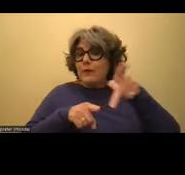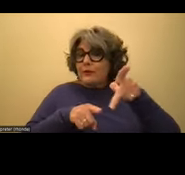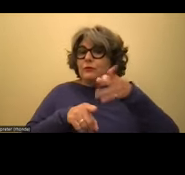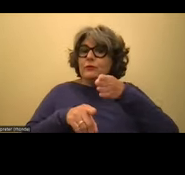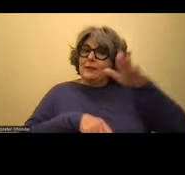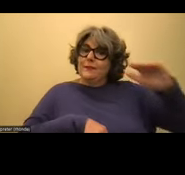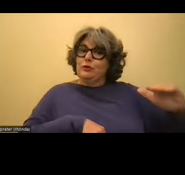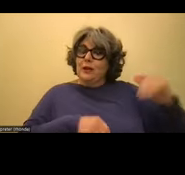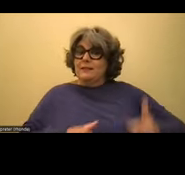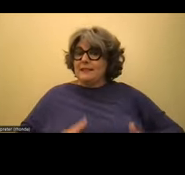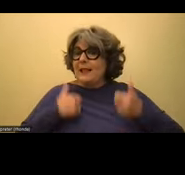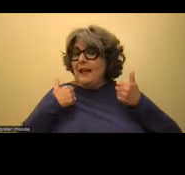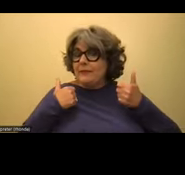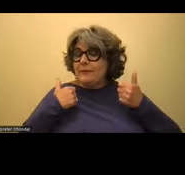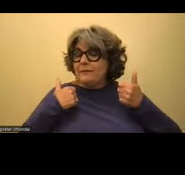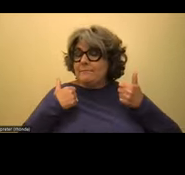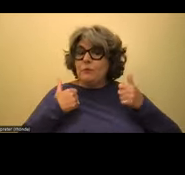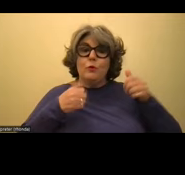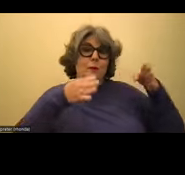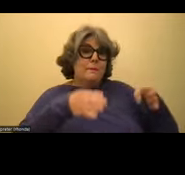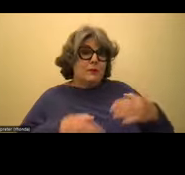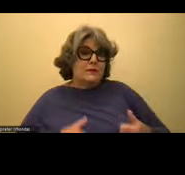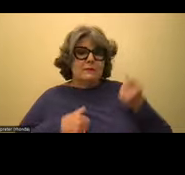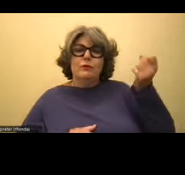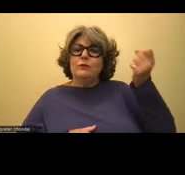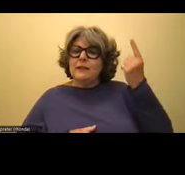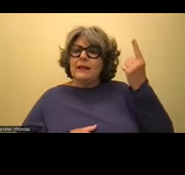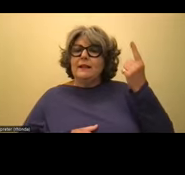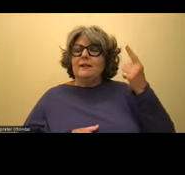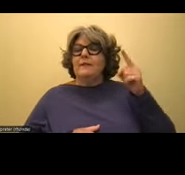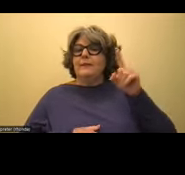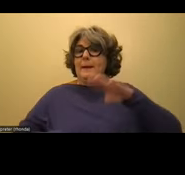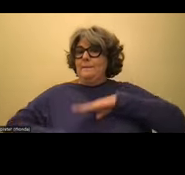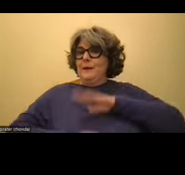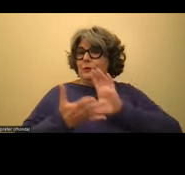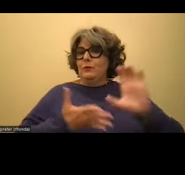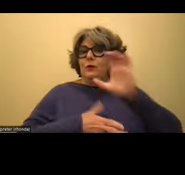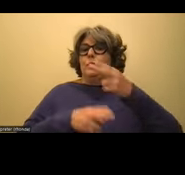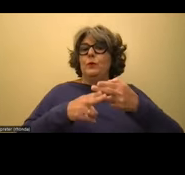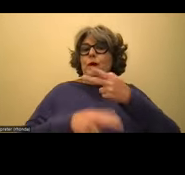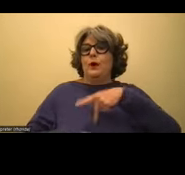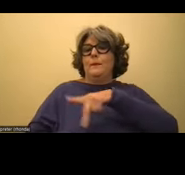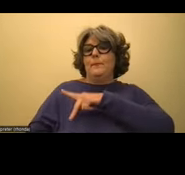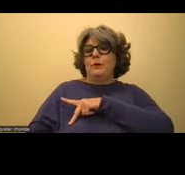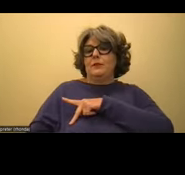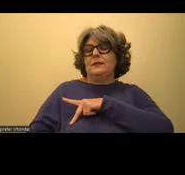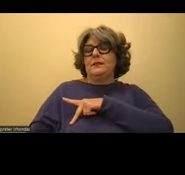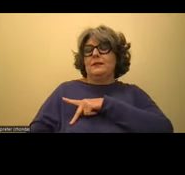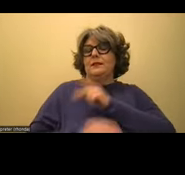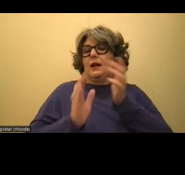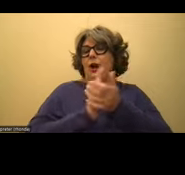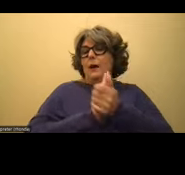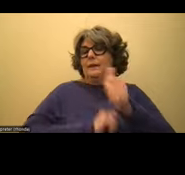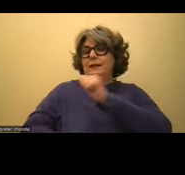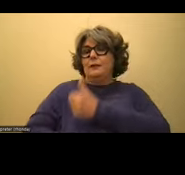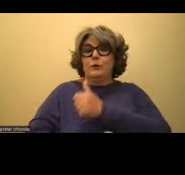child's life or that person's life to understand whether or not they meet the criteria. We call that person a competent authority. So whether you